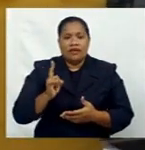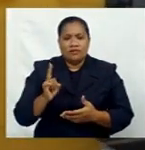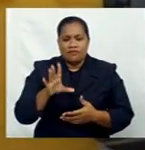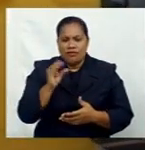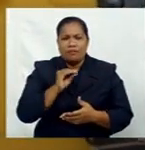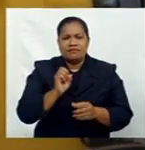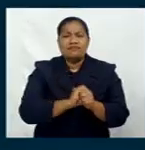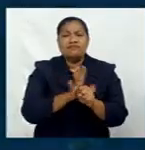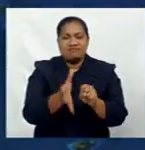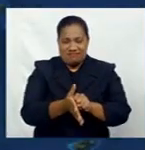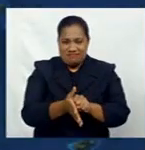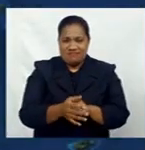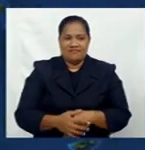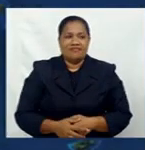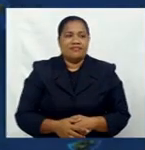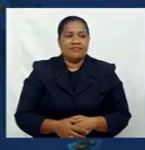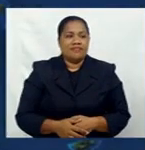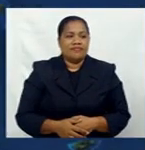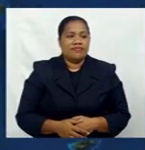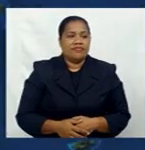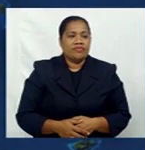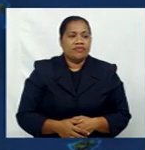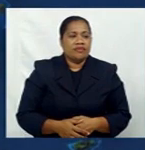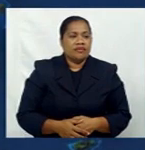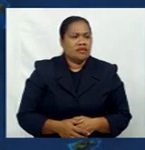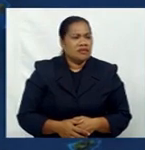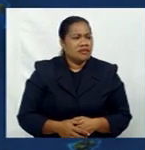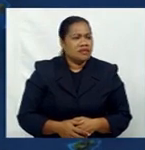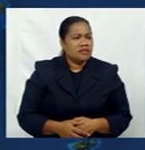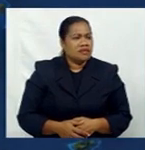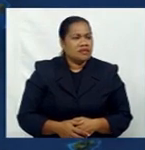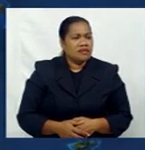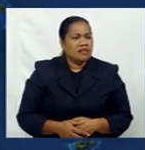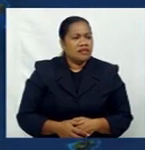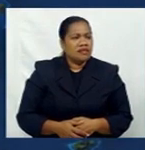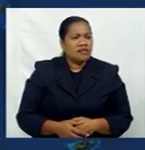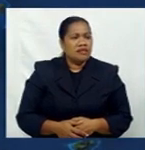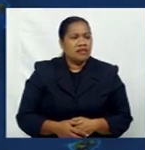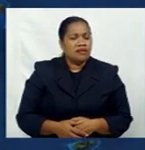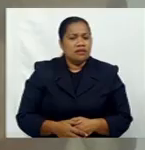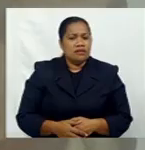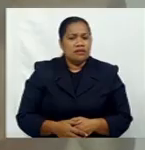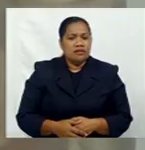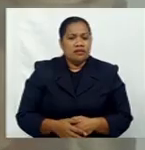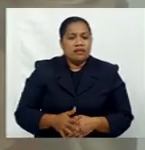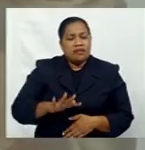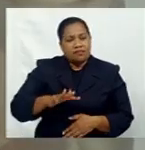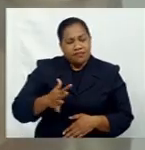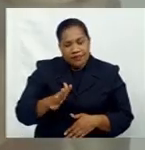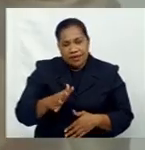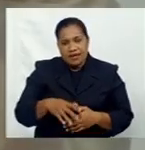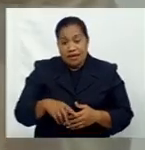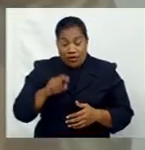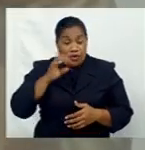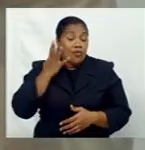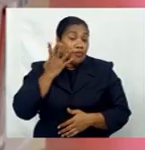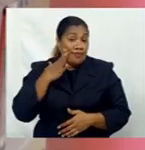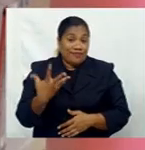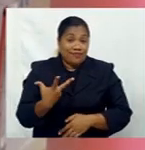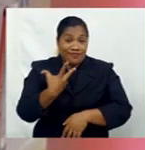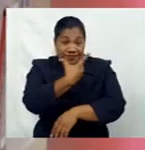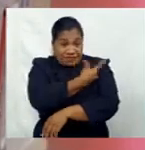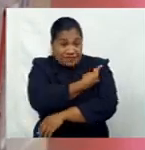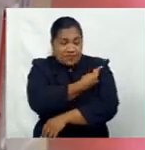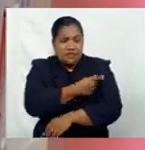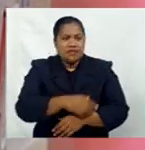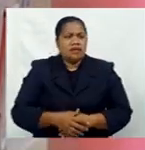coronavirus. You only get immunity, and again, the immunity may not last very long, to the very